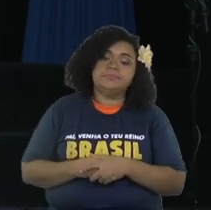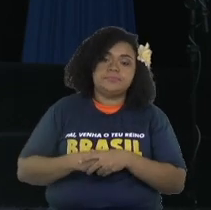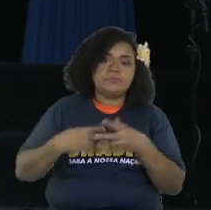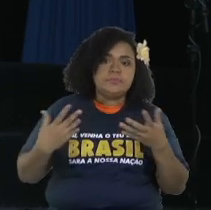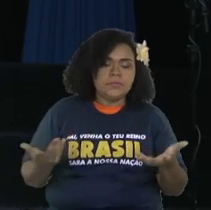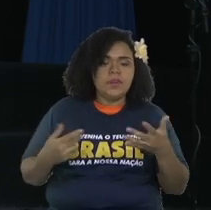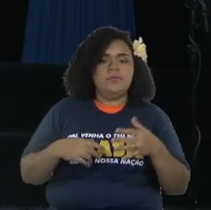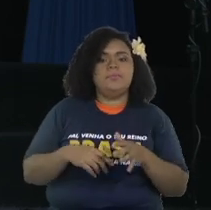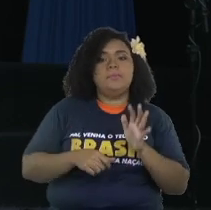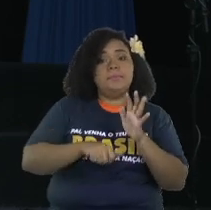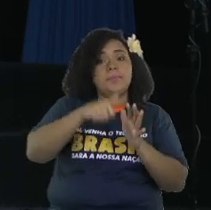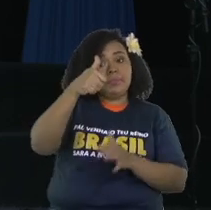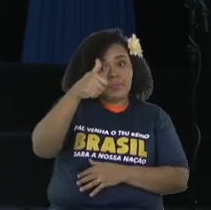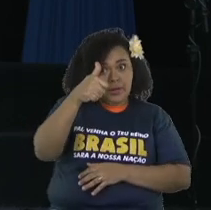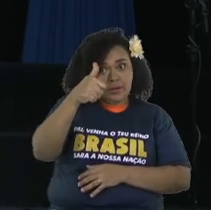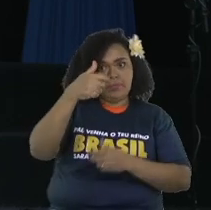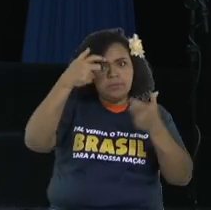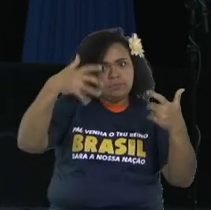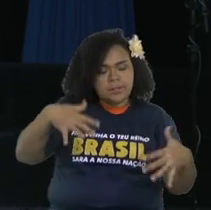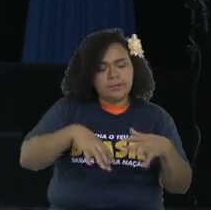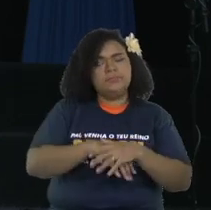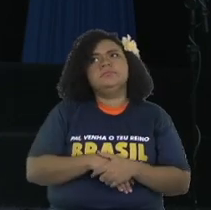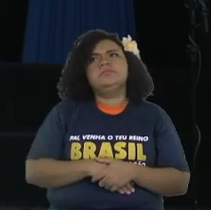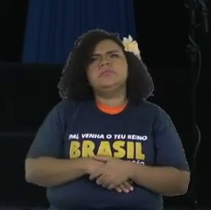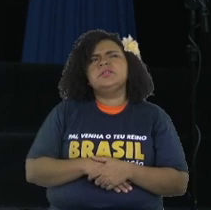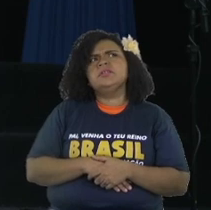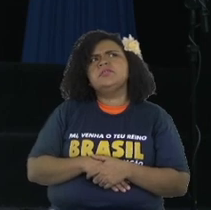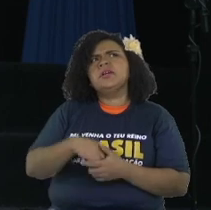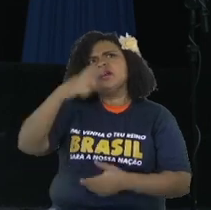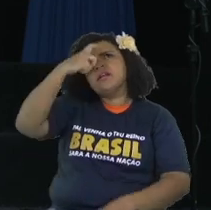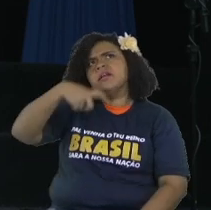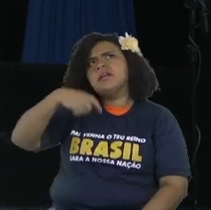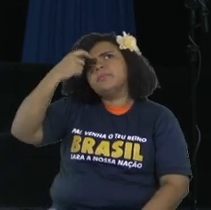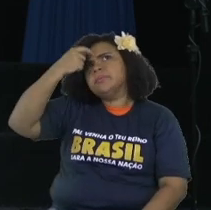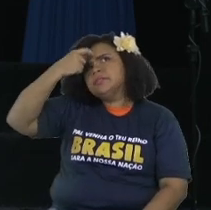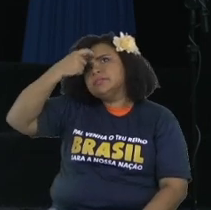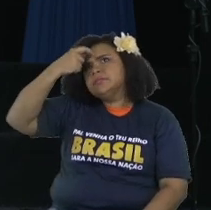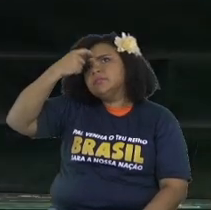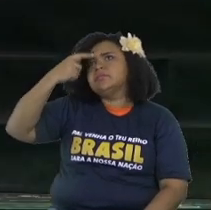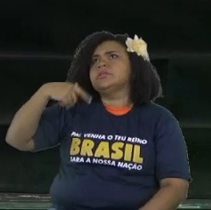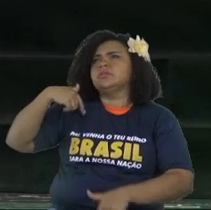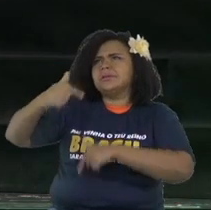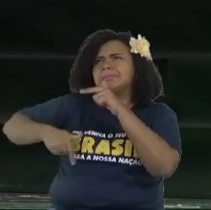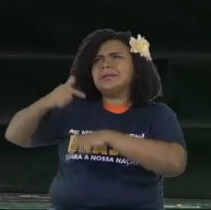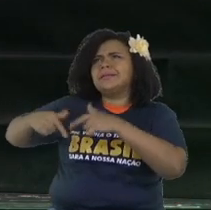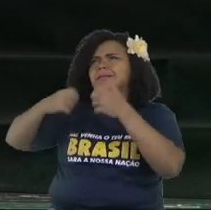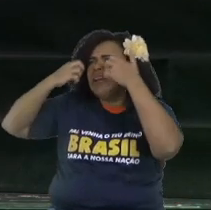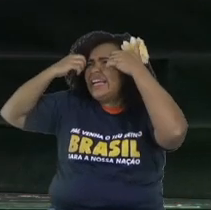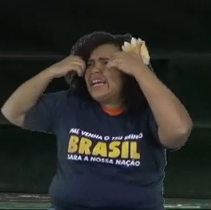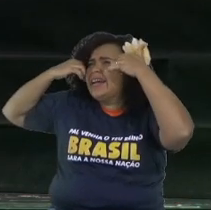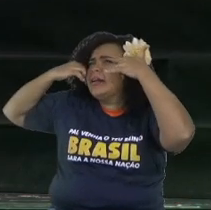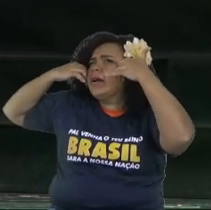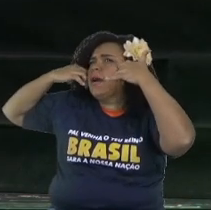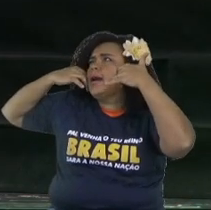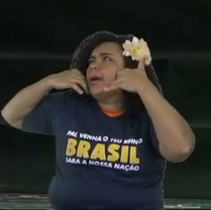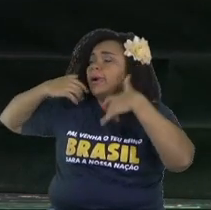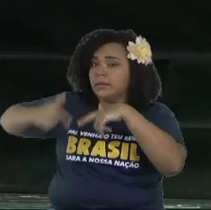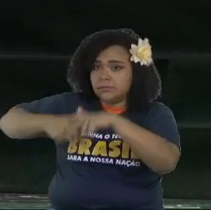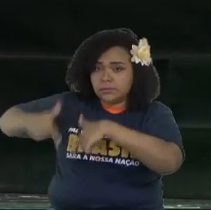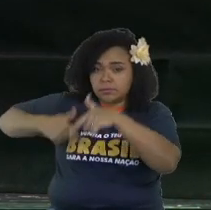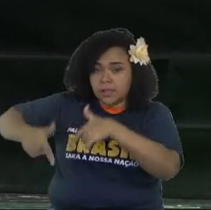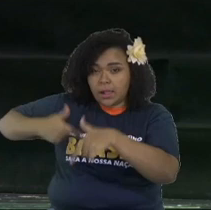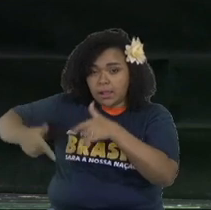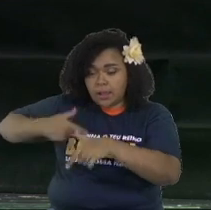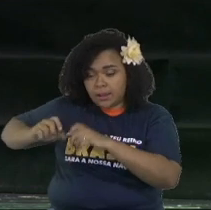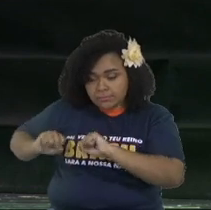1st, the diligent get what he wants. You have to be diligent and work hard.